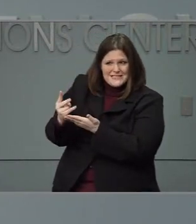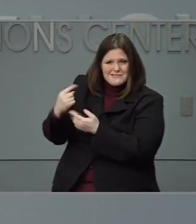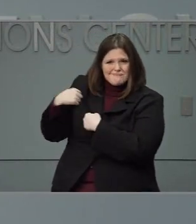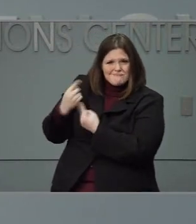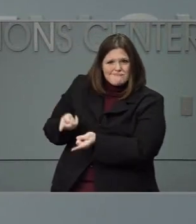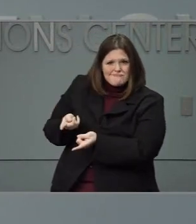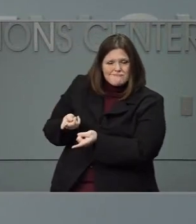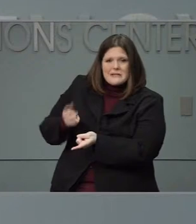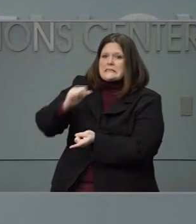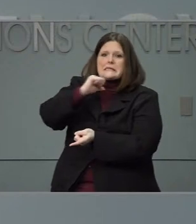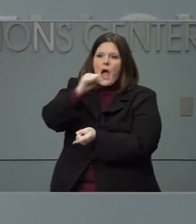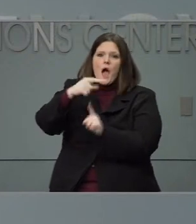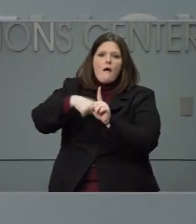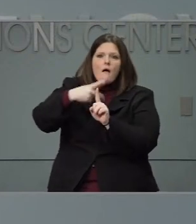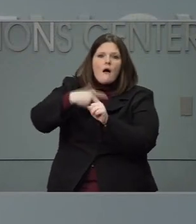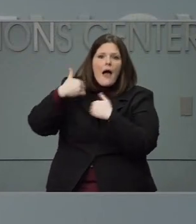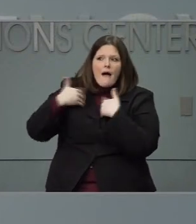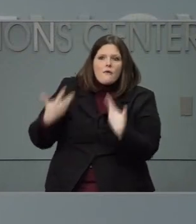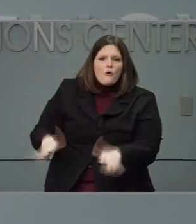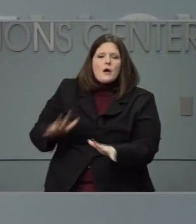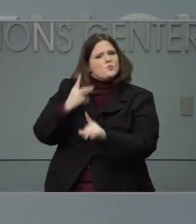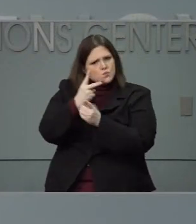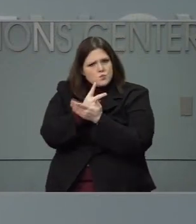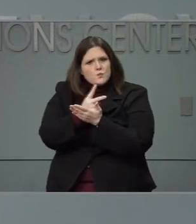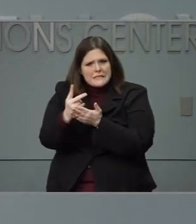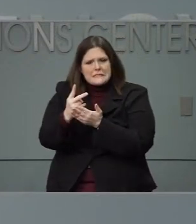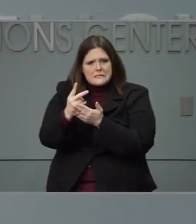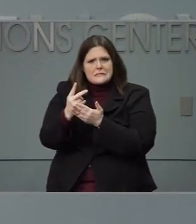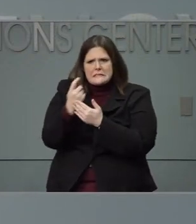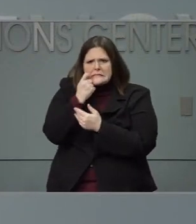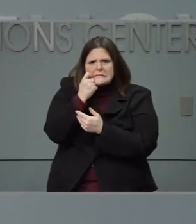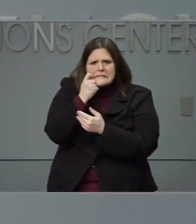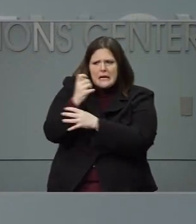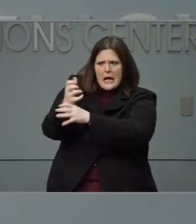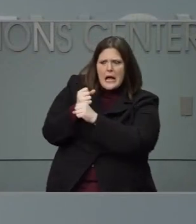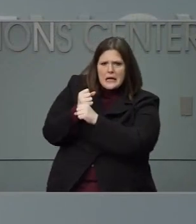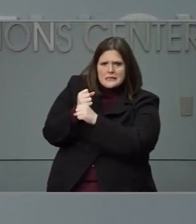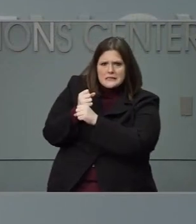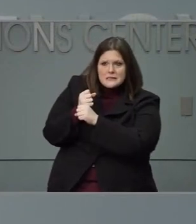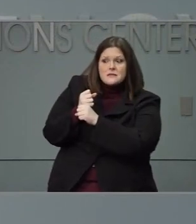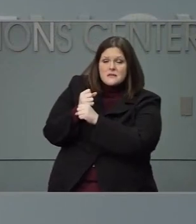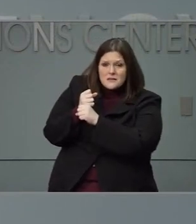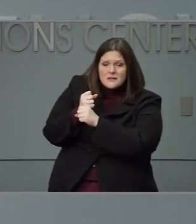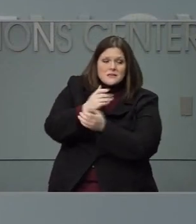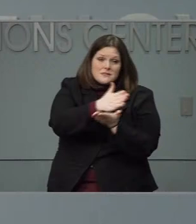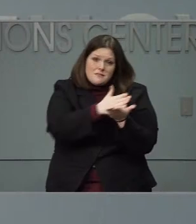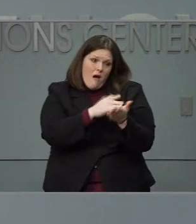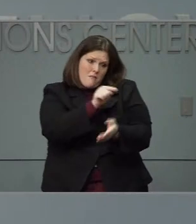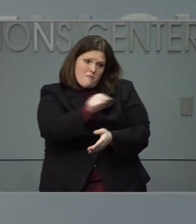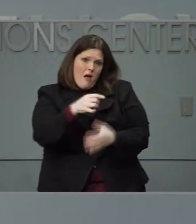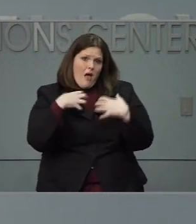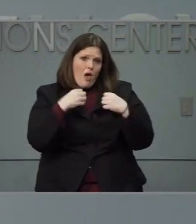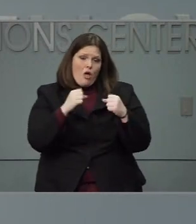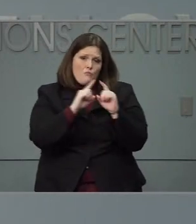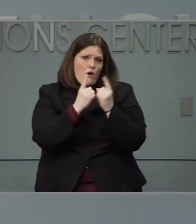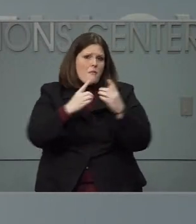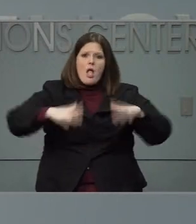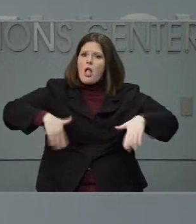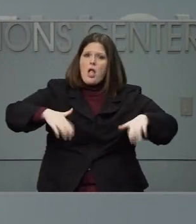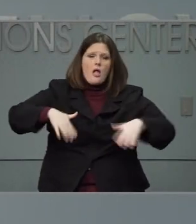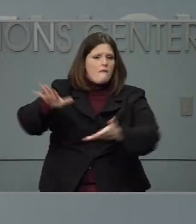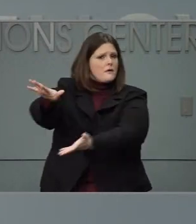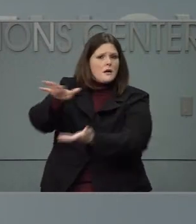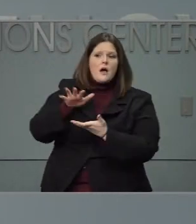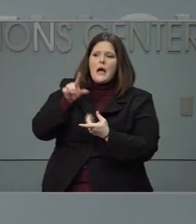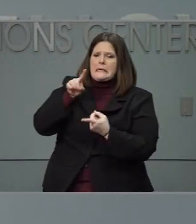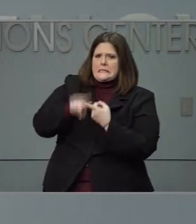The majority of hospitals got those vaccines two weeks from tomorrow. And like I said, some of our local health departments did not receive their first round